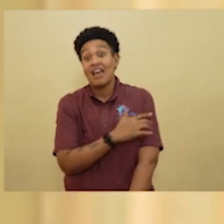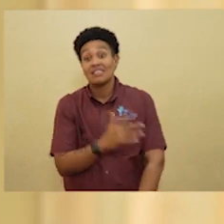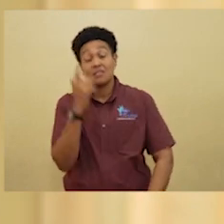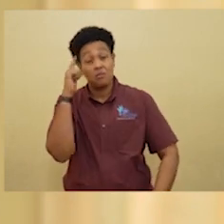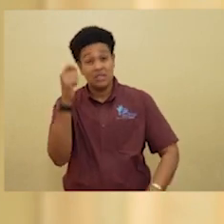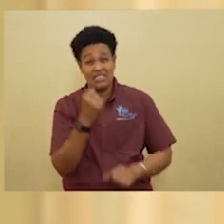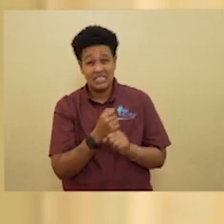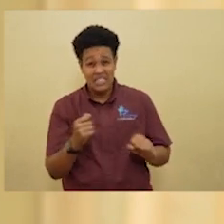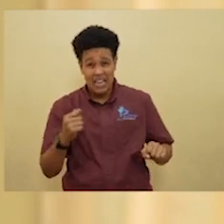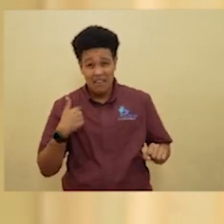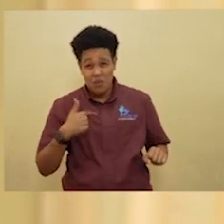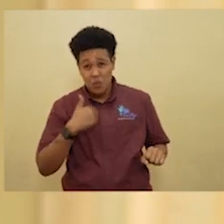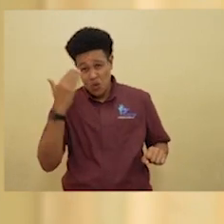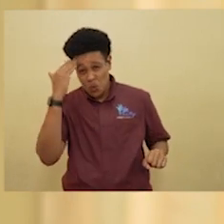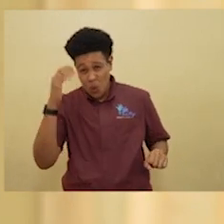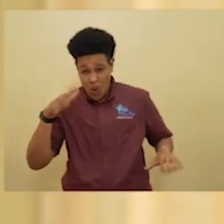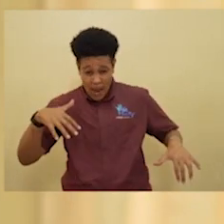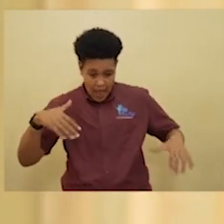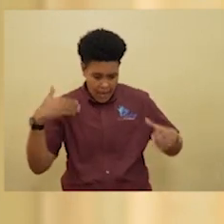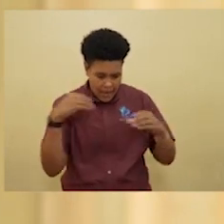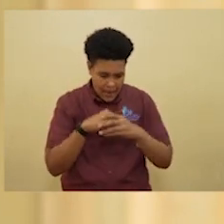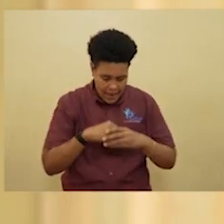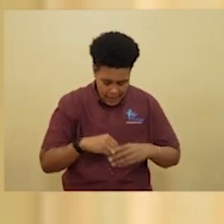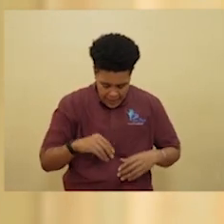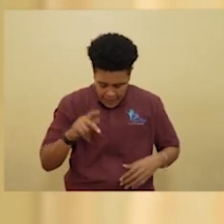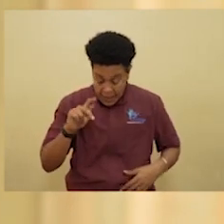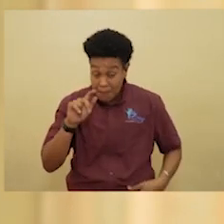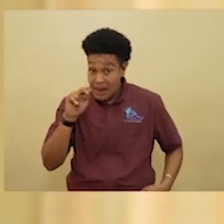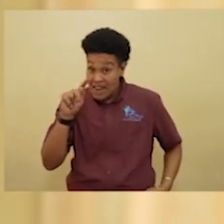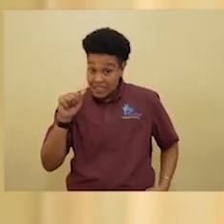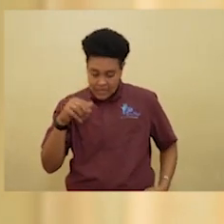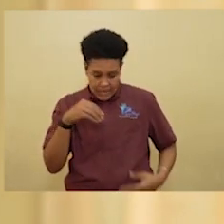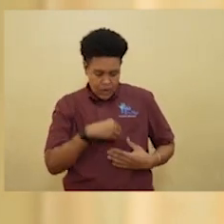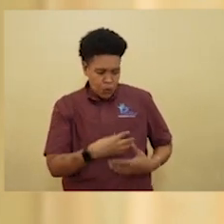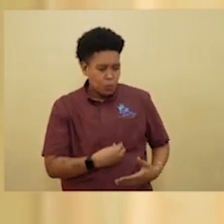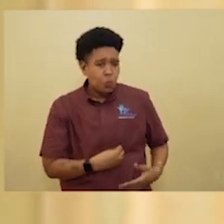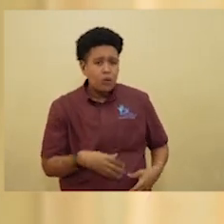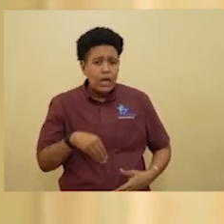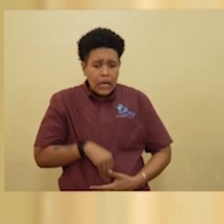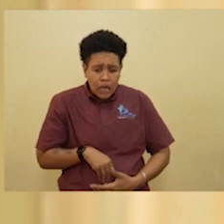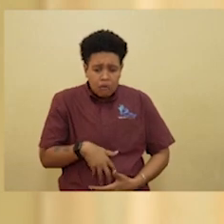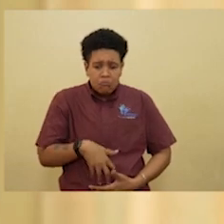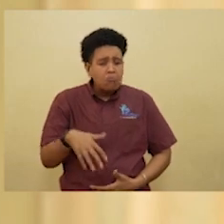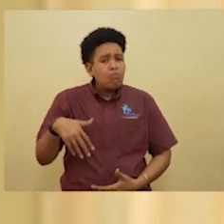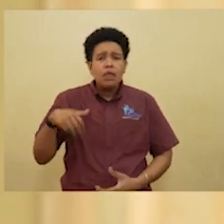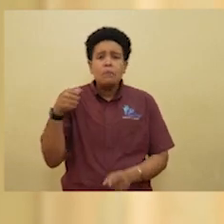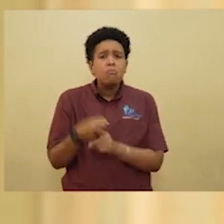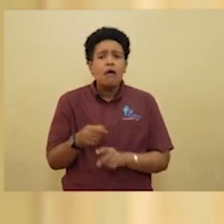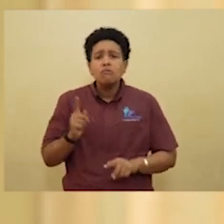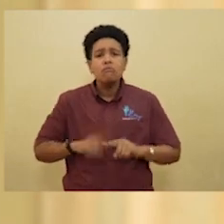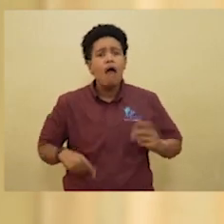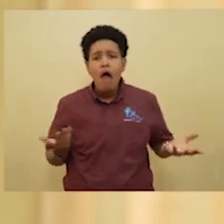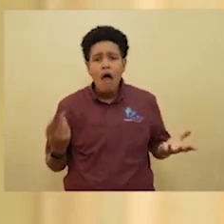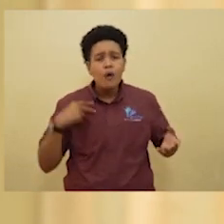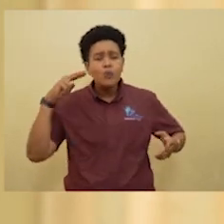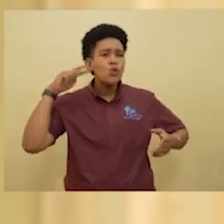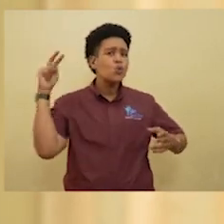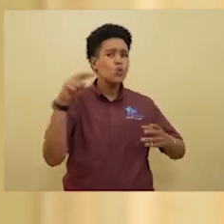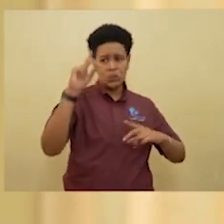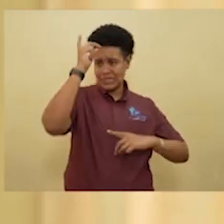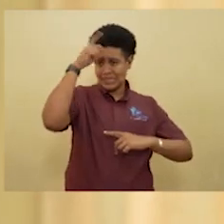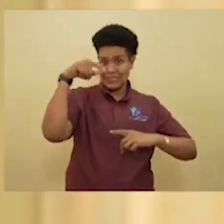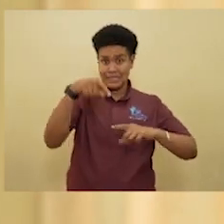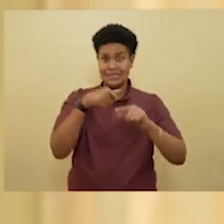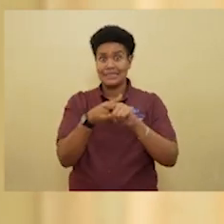safe, we know it's not getting into the placenta, not going into breast milk. And we look at the impact of the disease on